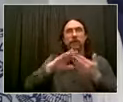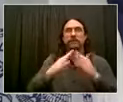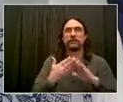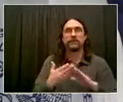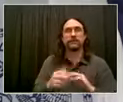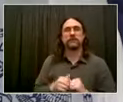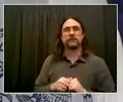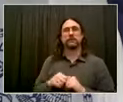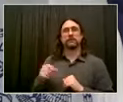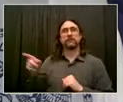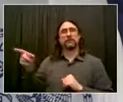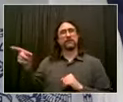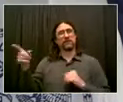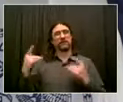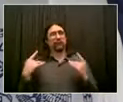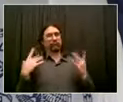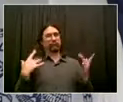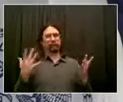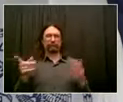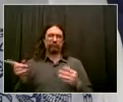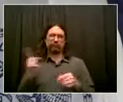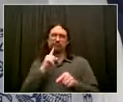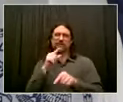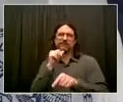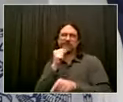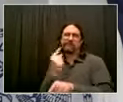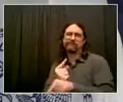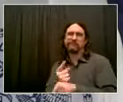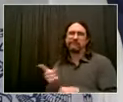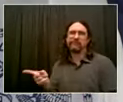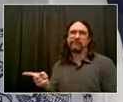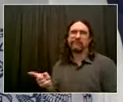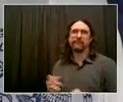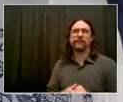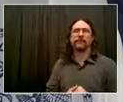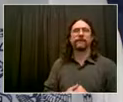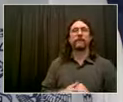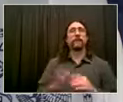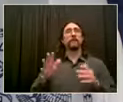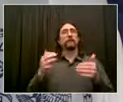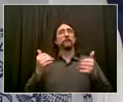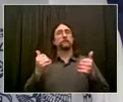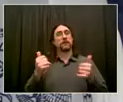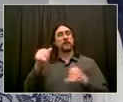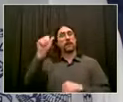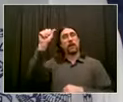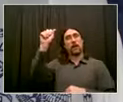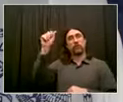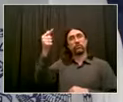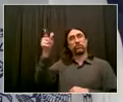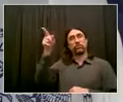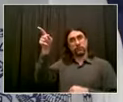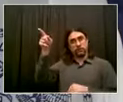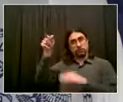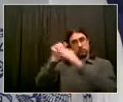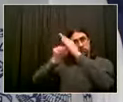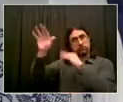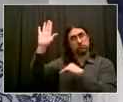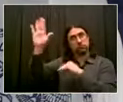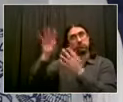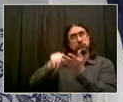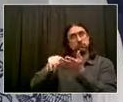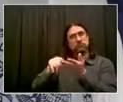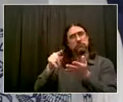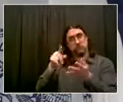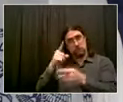appropriate venue, but again, I don't know the nuances. I still think there's time to get the facts out and the truth out,